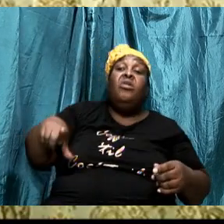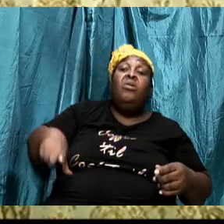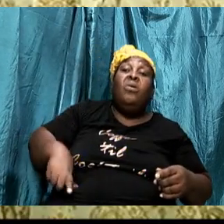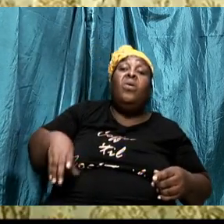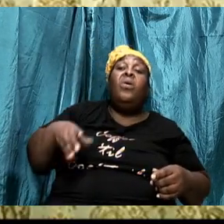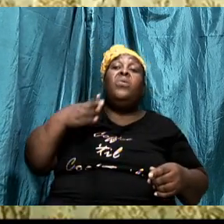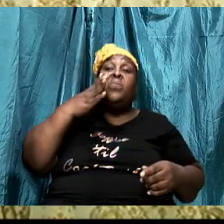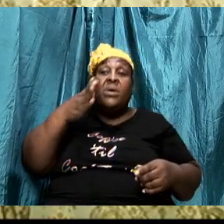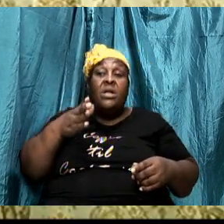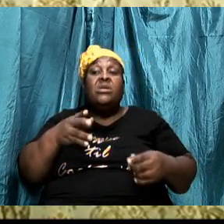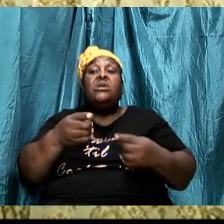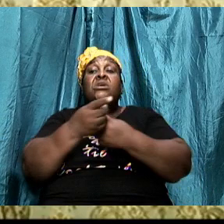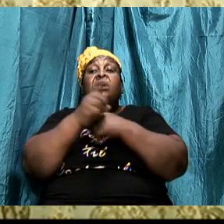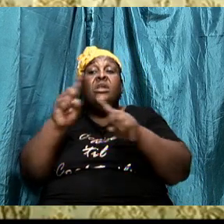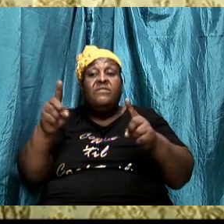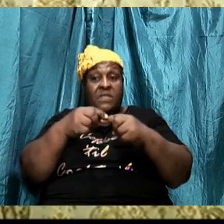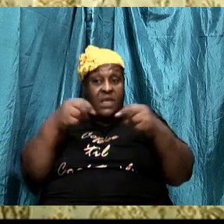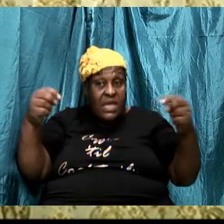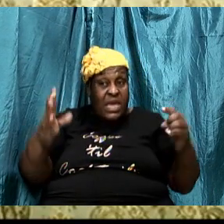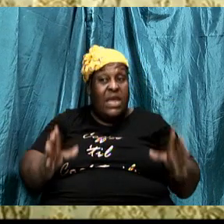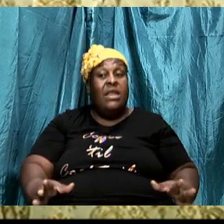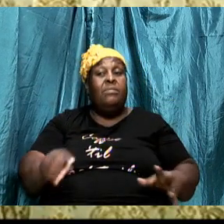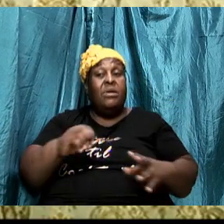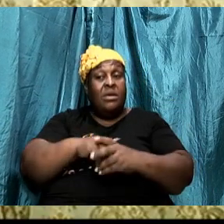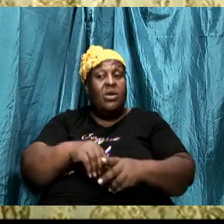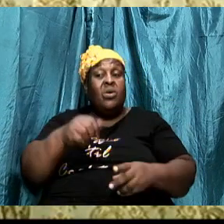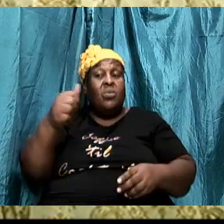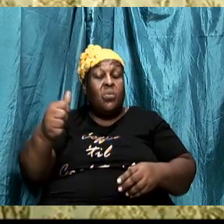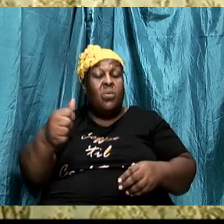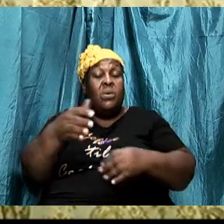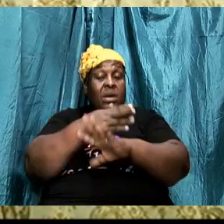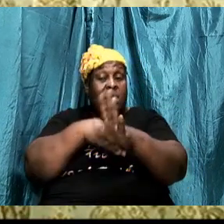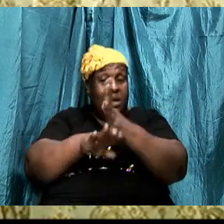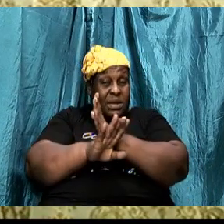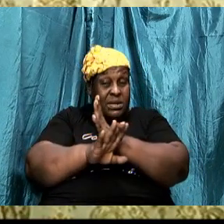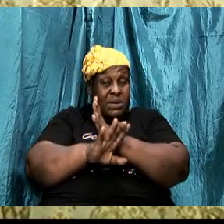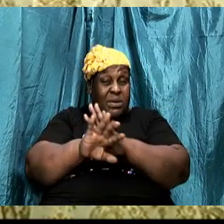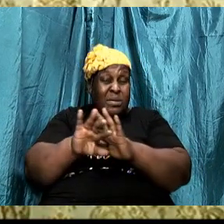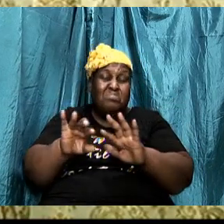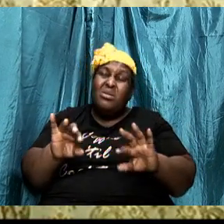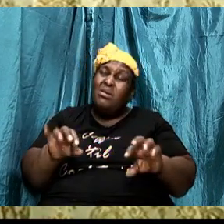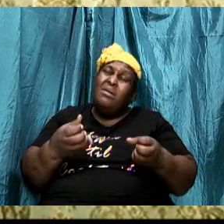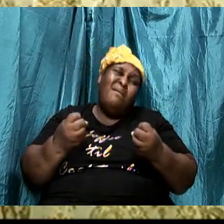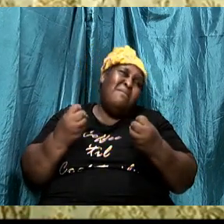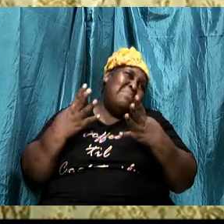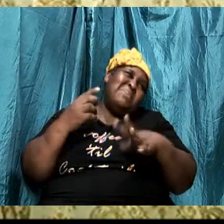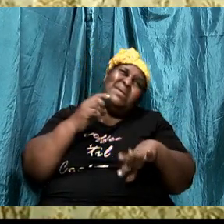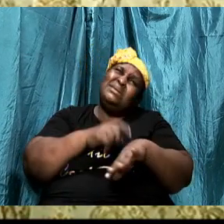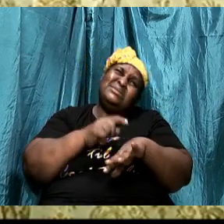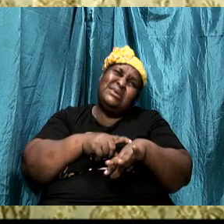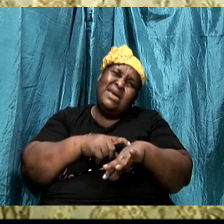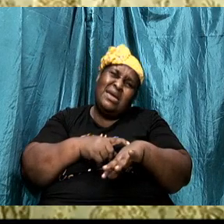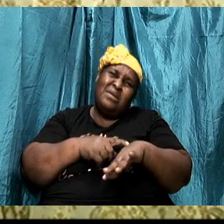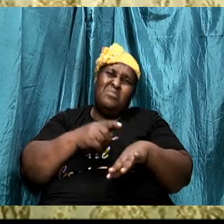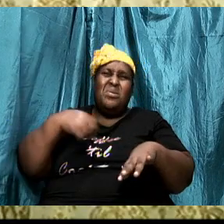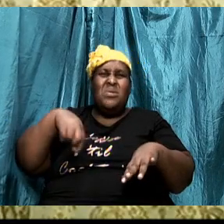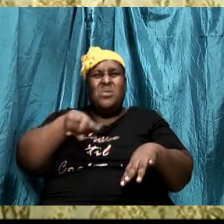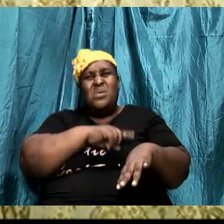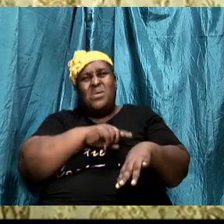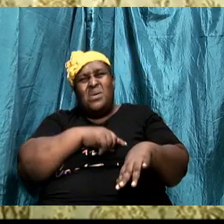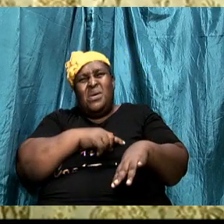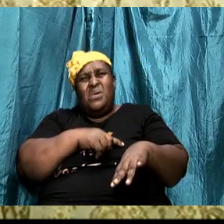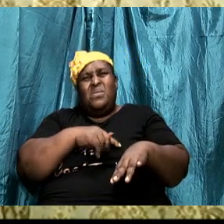face the battle, that we face our enemy and before and the last thing that we say